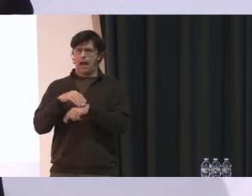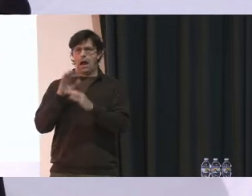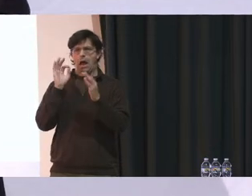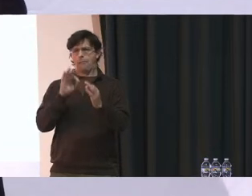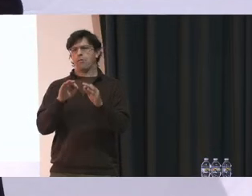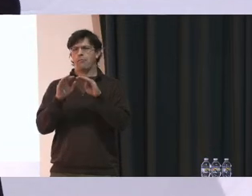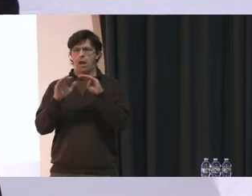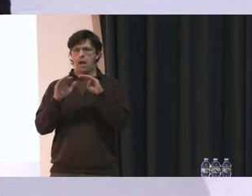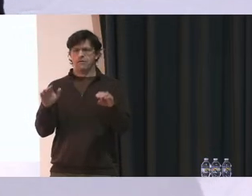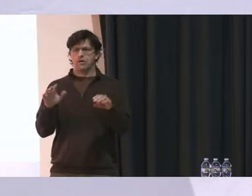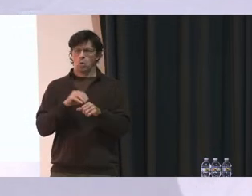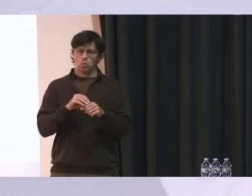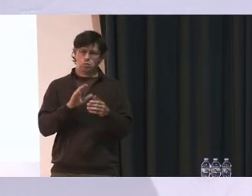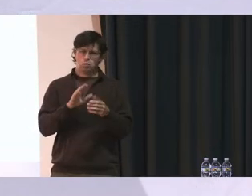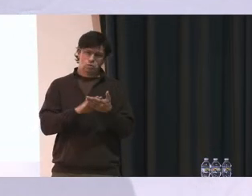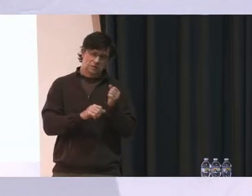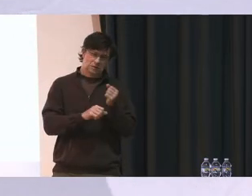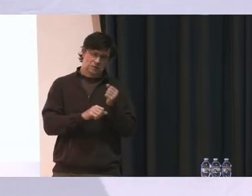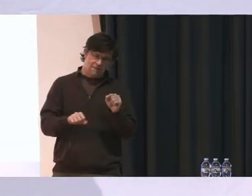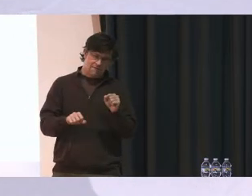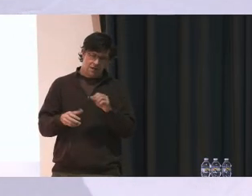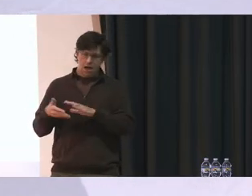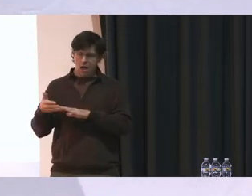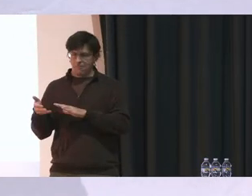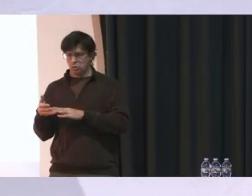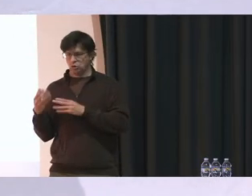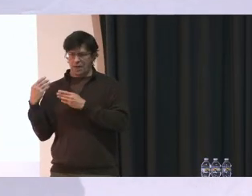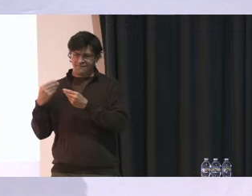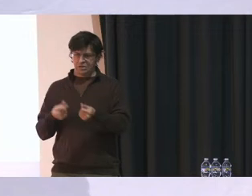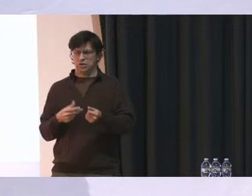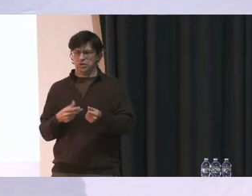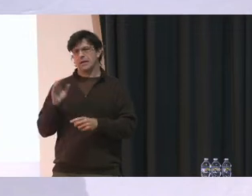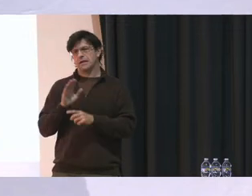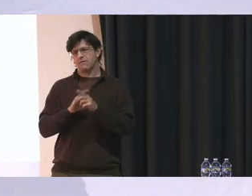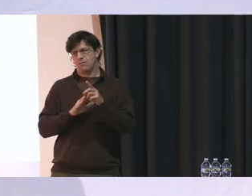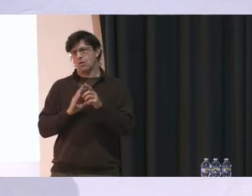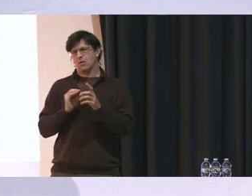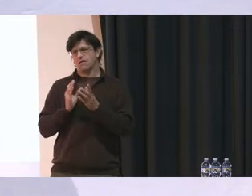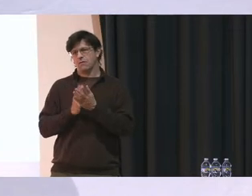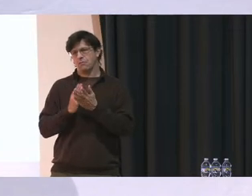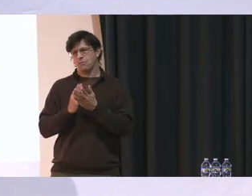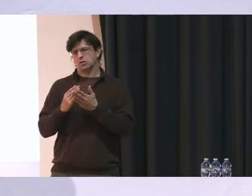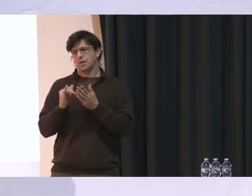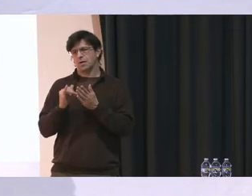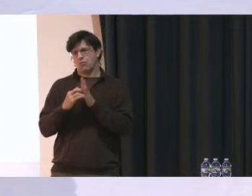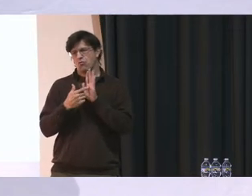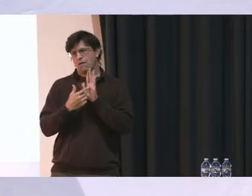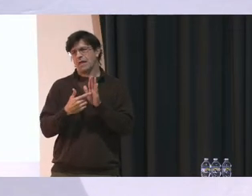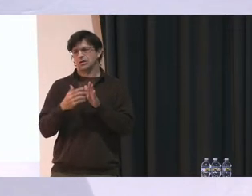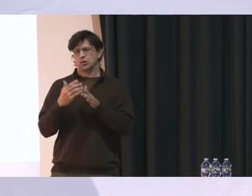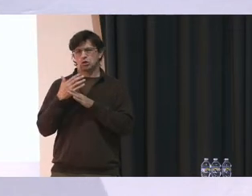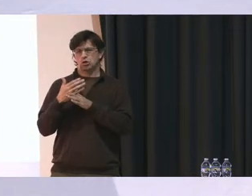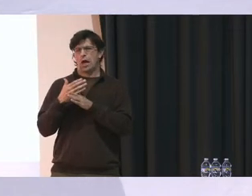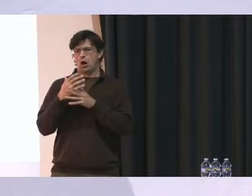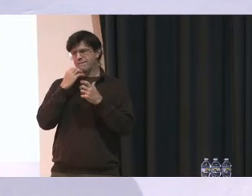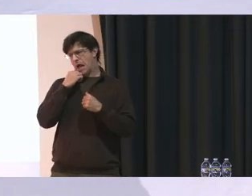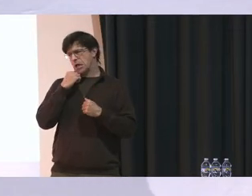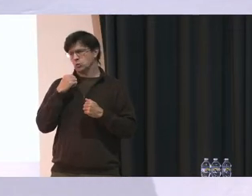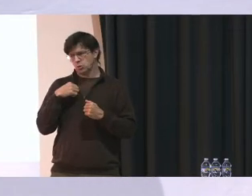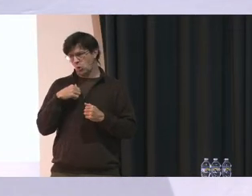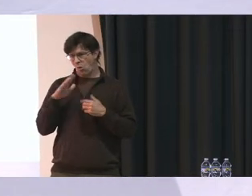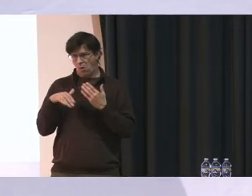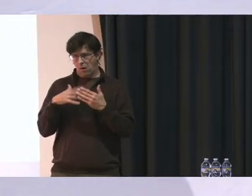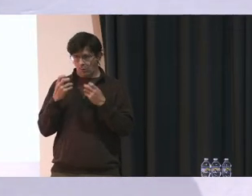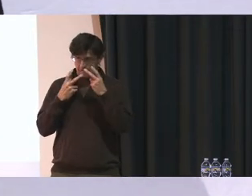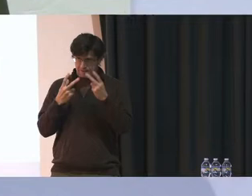That includes school safety, operational efficiency, and the development of a budget that reflects the shared values that we all want to